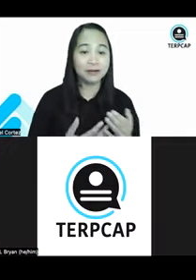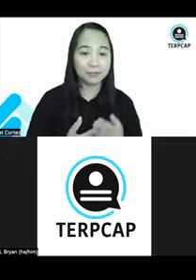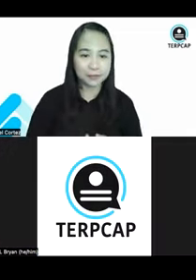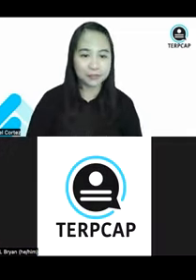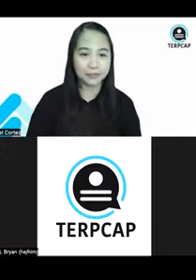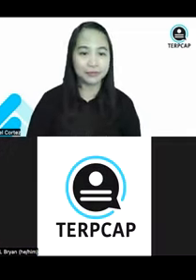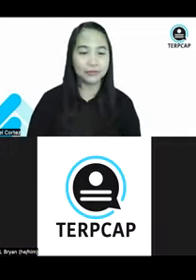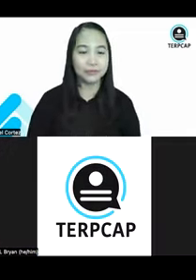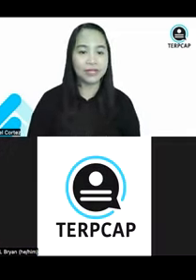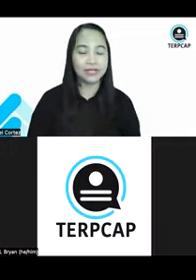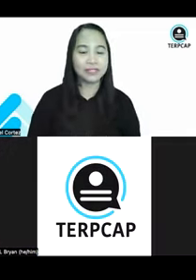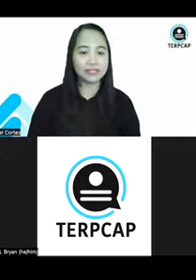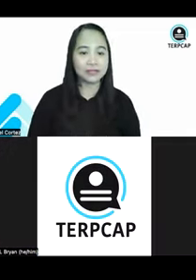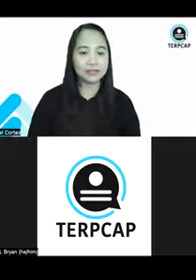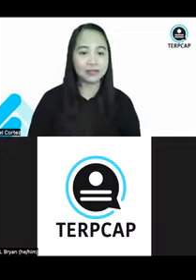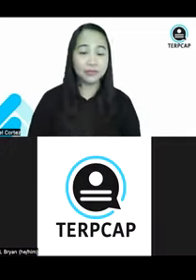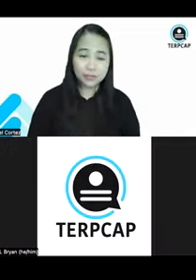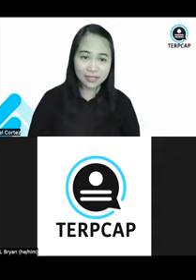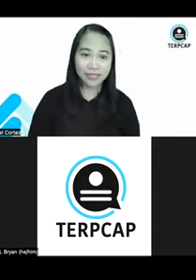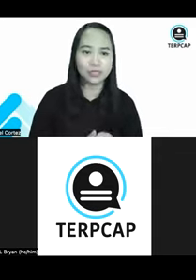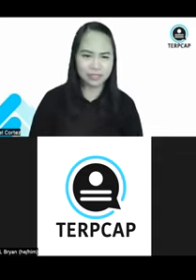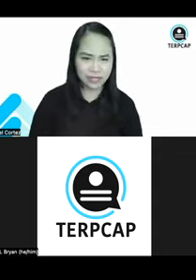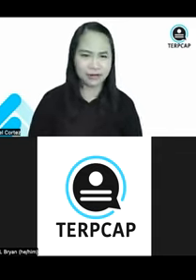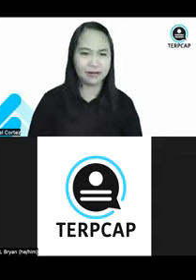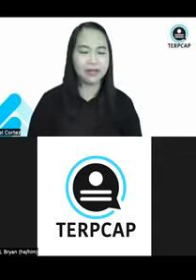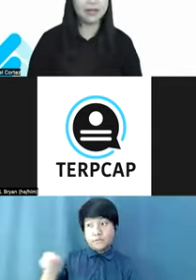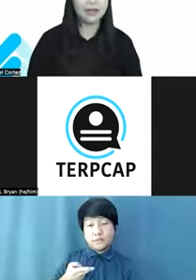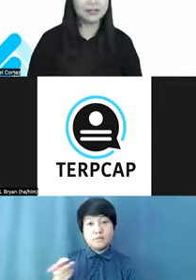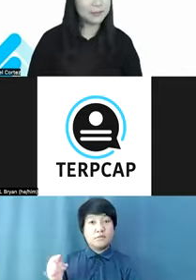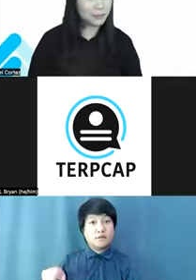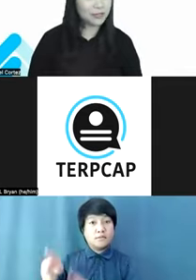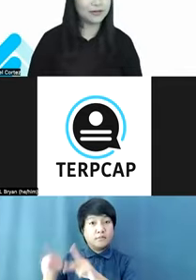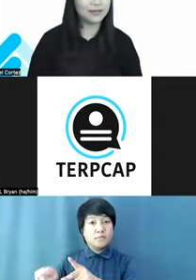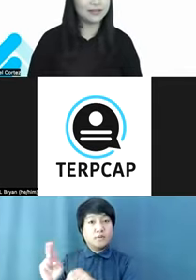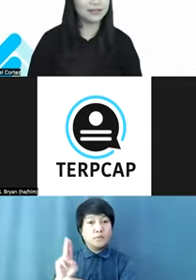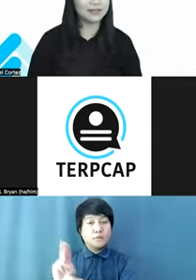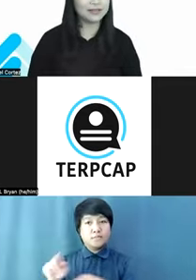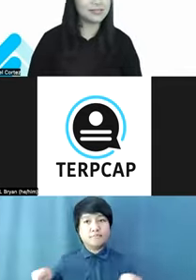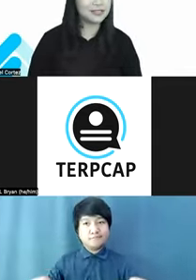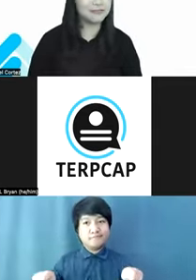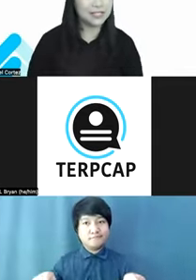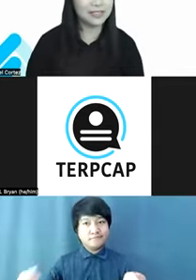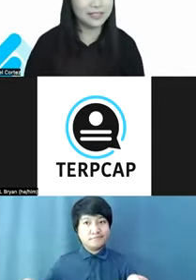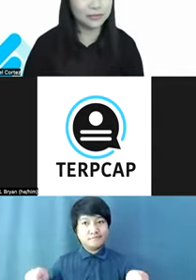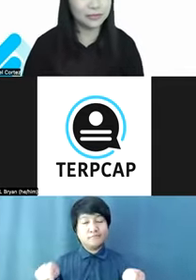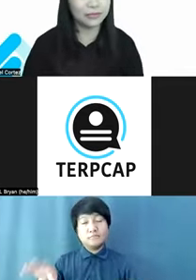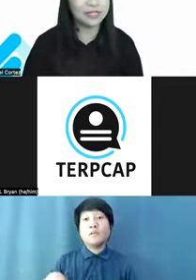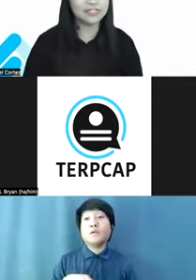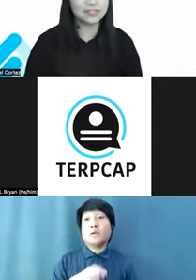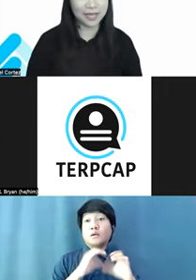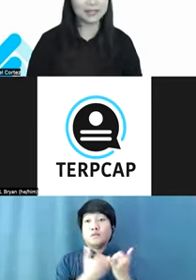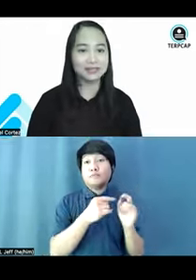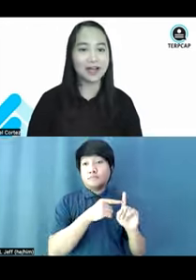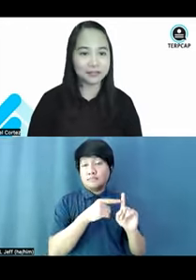to hire a person who is using a wheelchair. The employer doesn't really need to